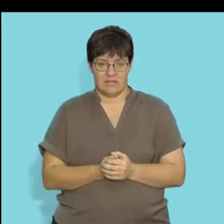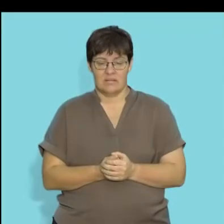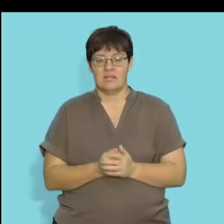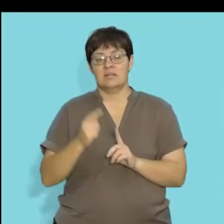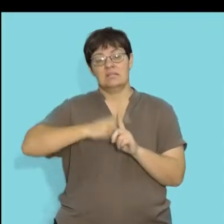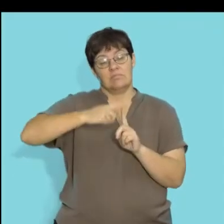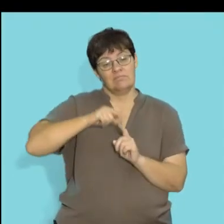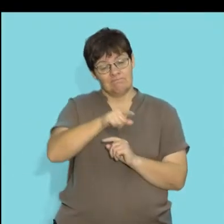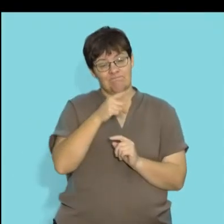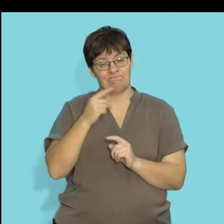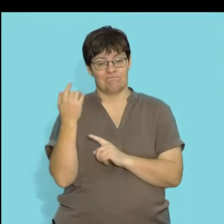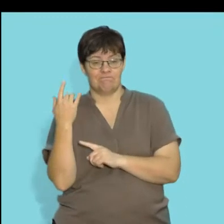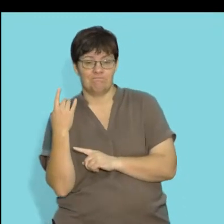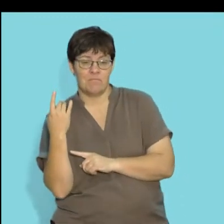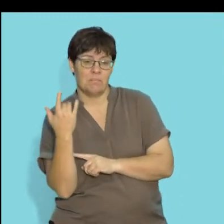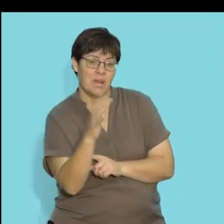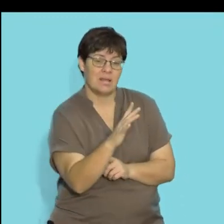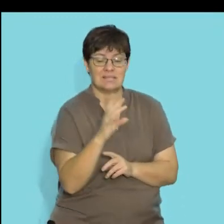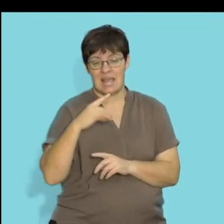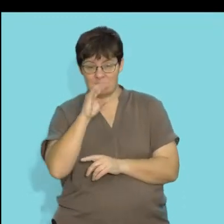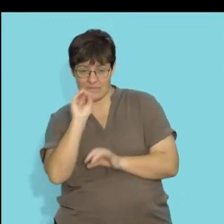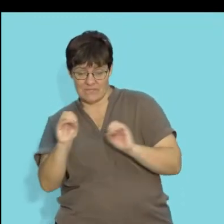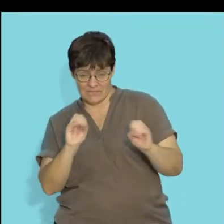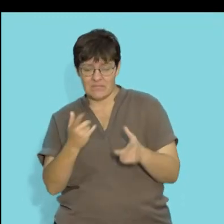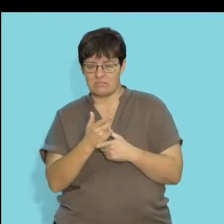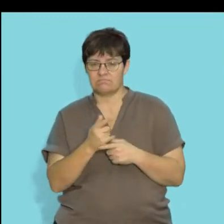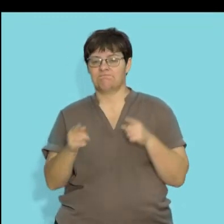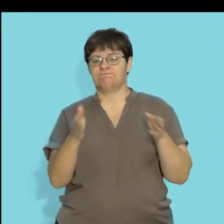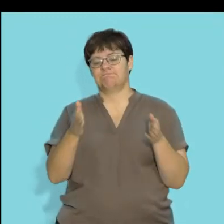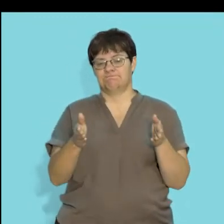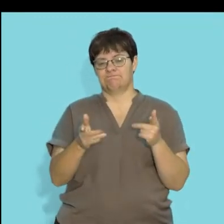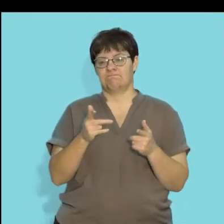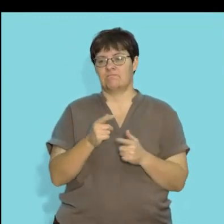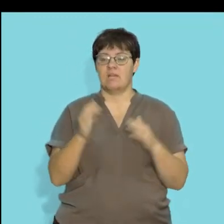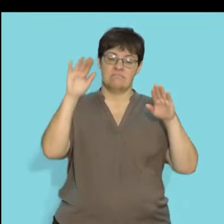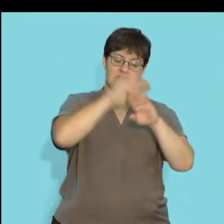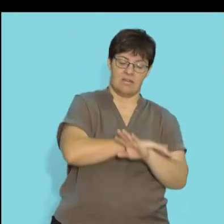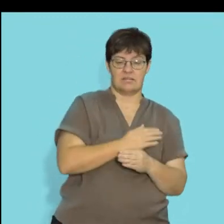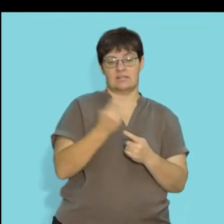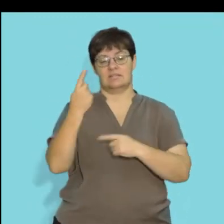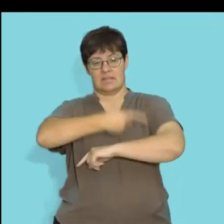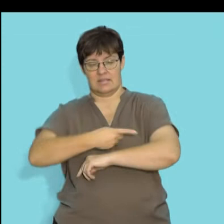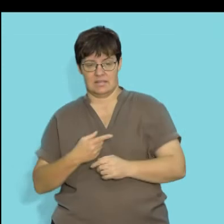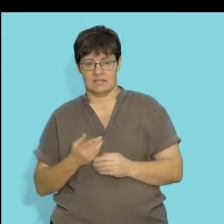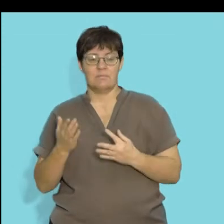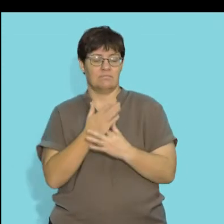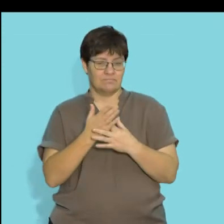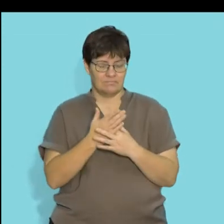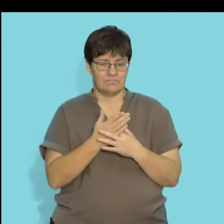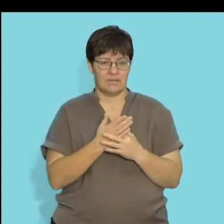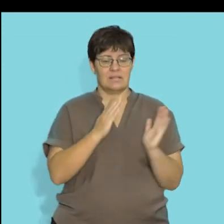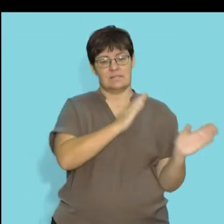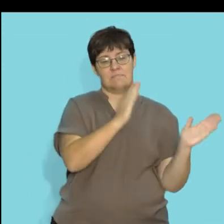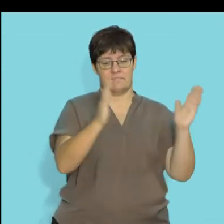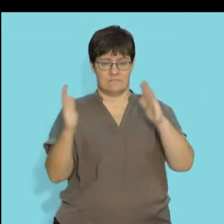So the temperature that plants and animals are exposed to vary significantly between night and day, and even between